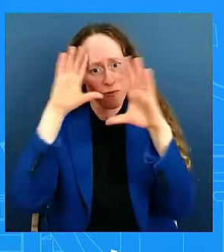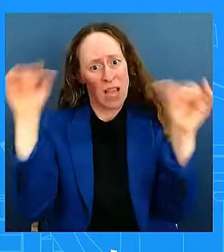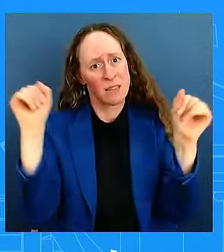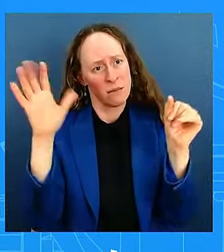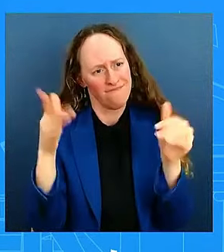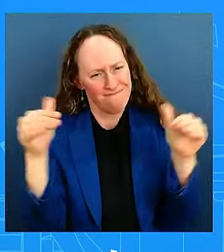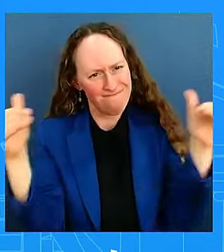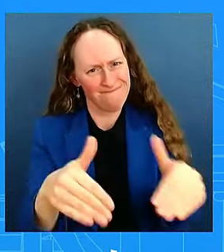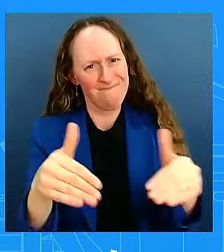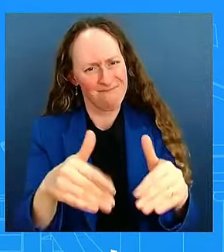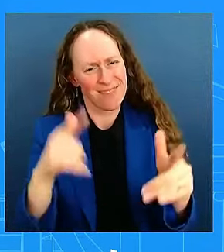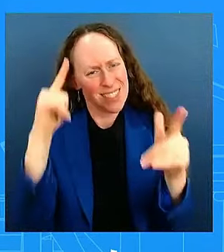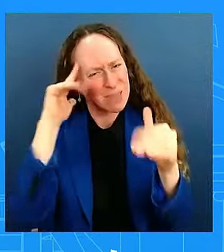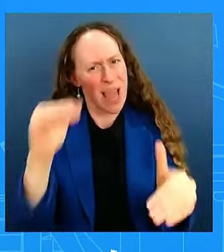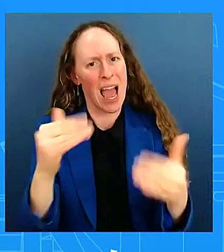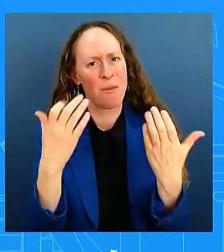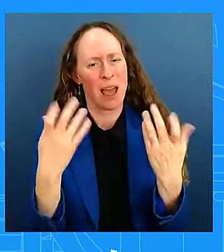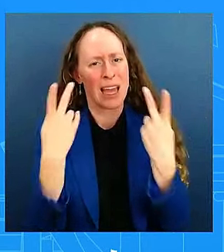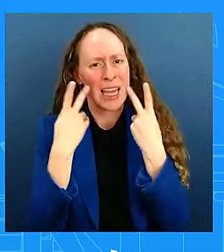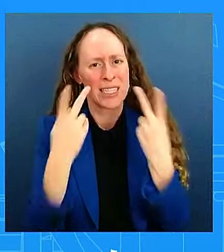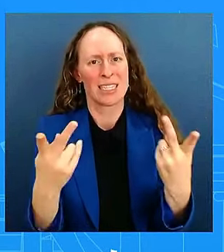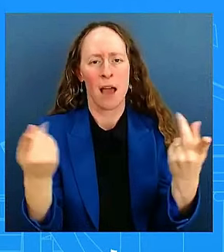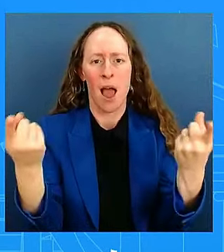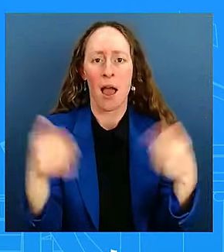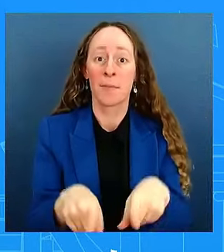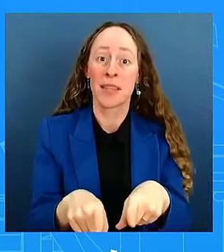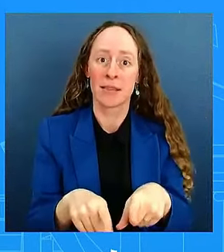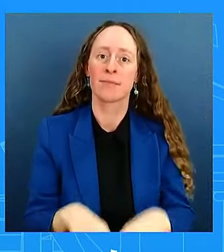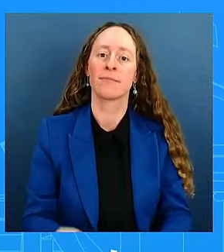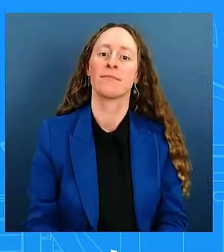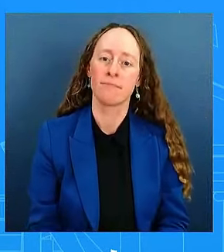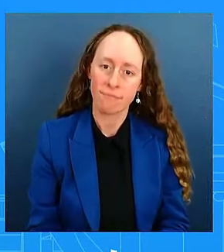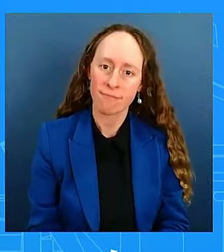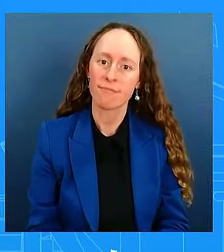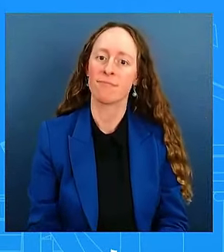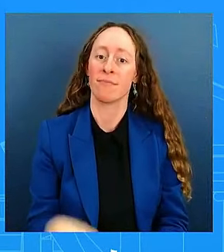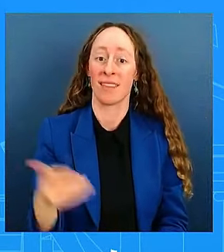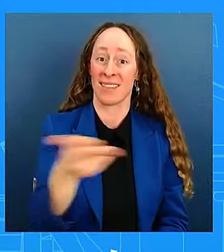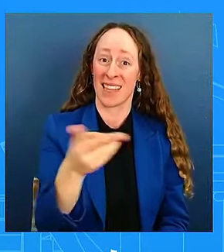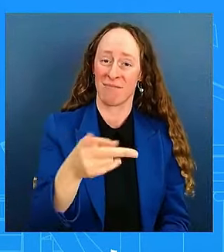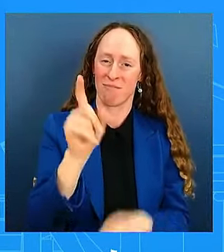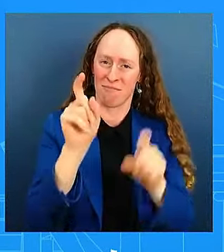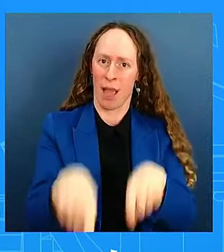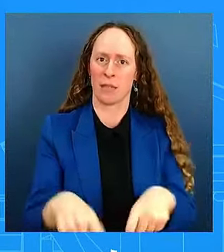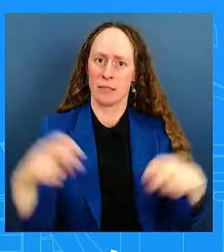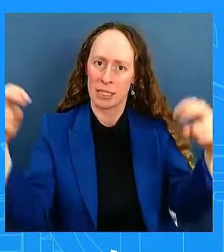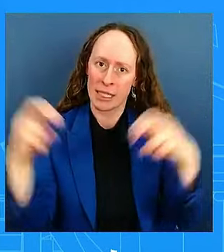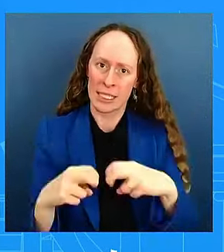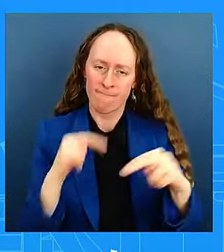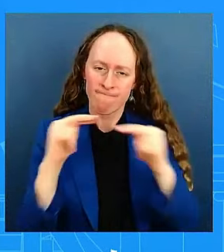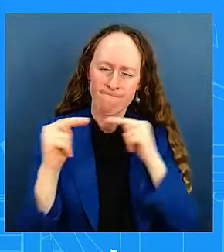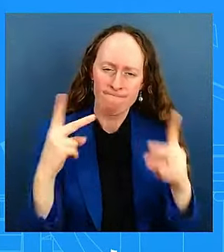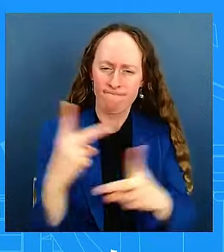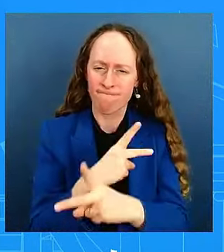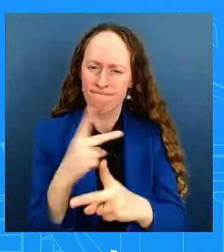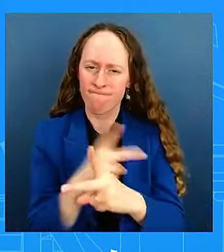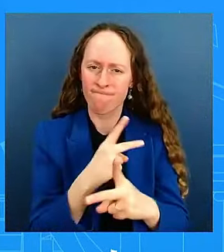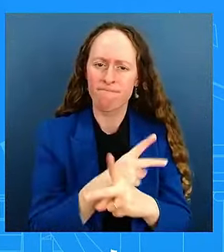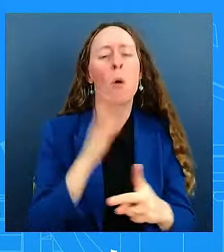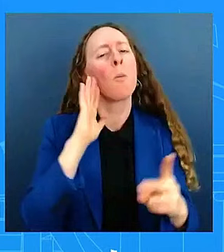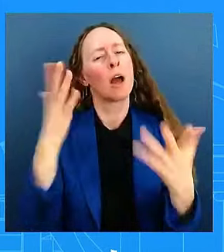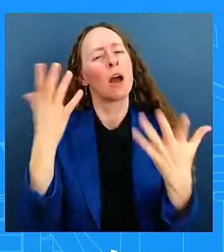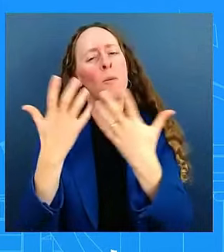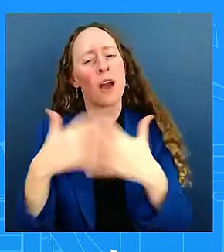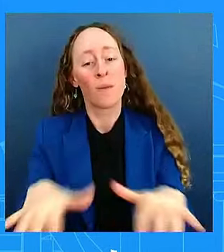get this done is getting, is continuing that collective bargaining. And we believe, uh, that certainly works. Thanks everybody. All right. Have a great